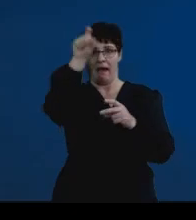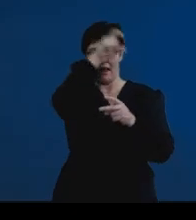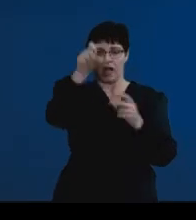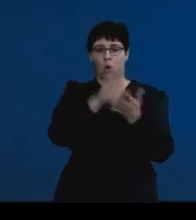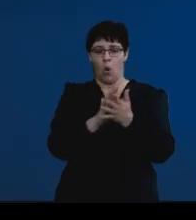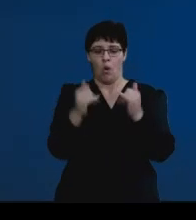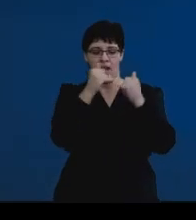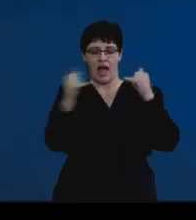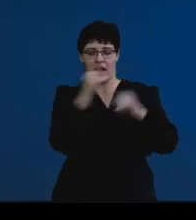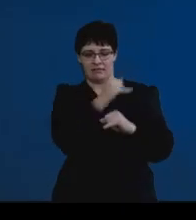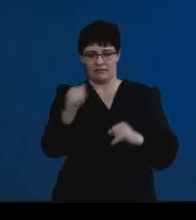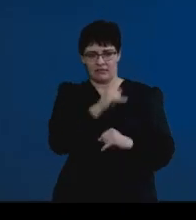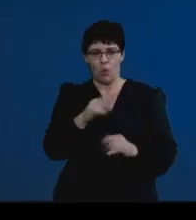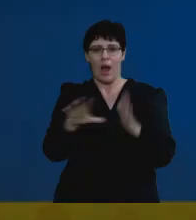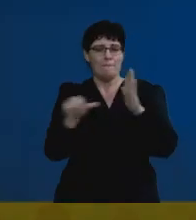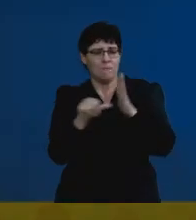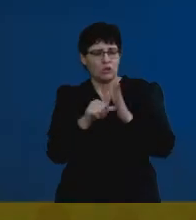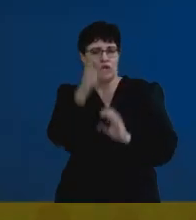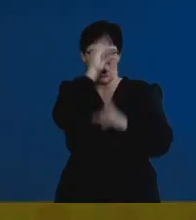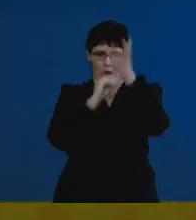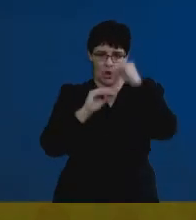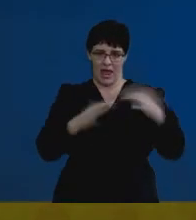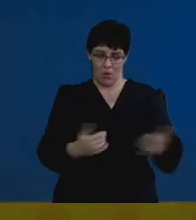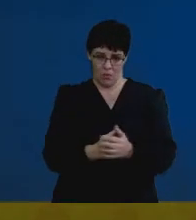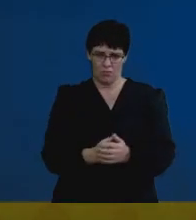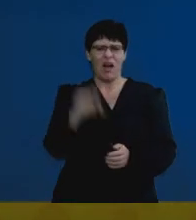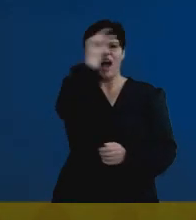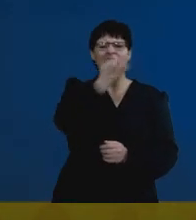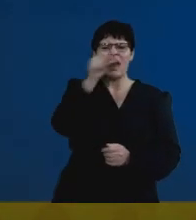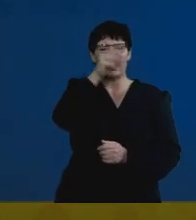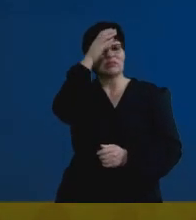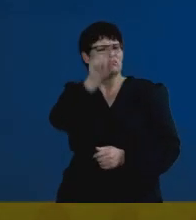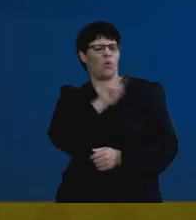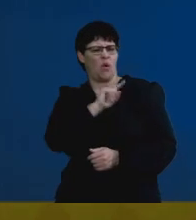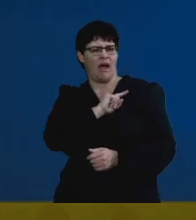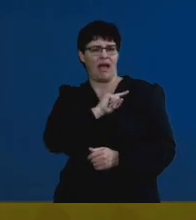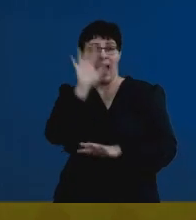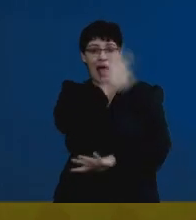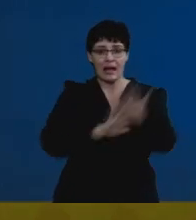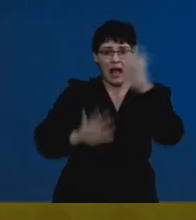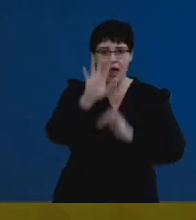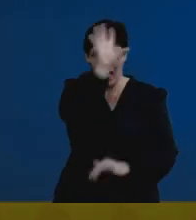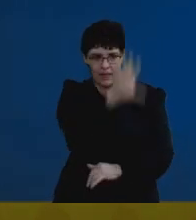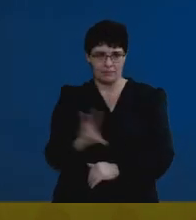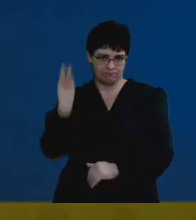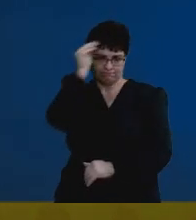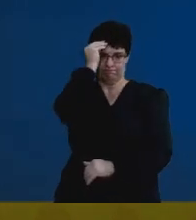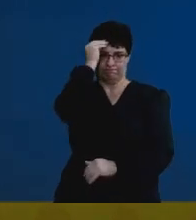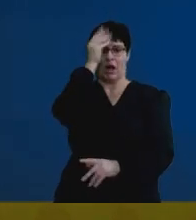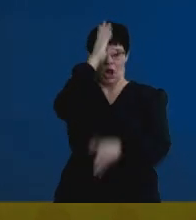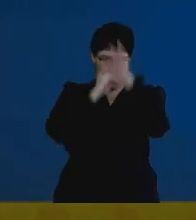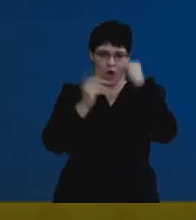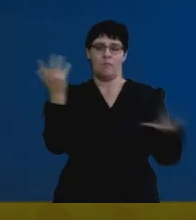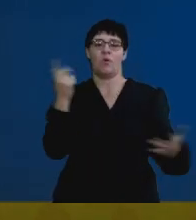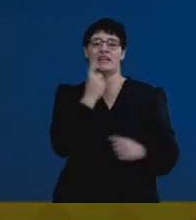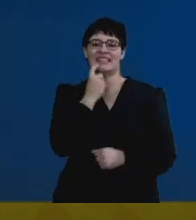fundamental to the way we learn. And the important concept of highlighting is that color enhances learning. And you know that